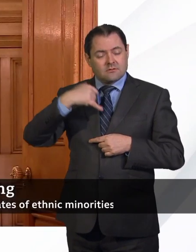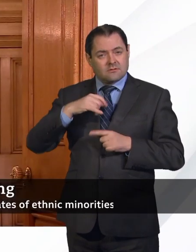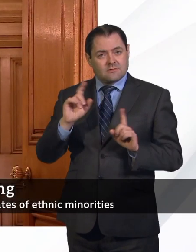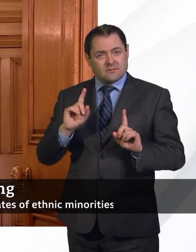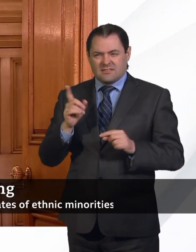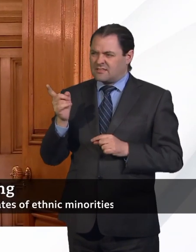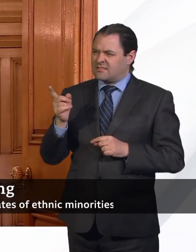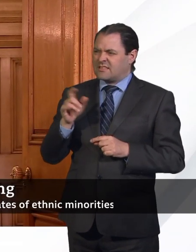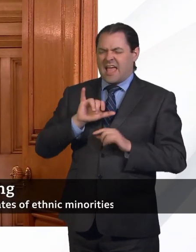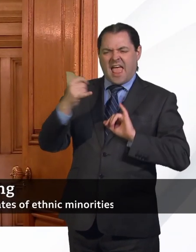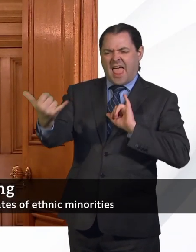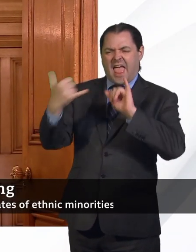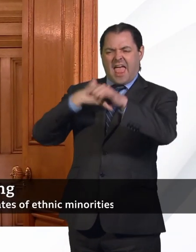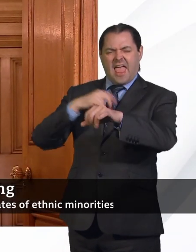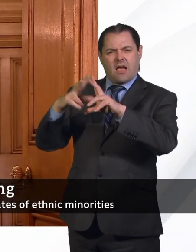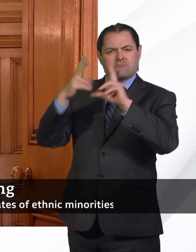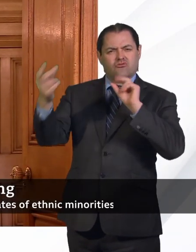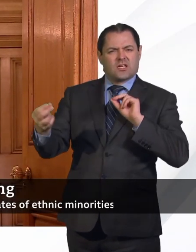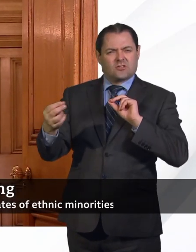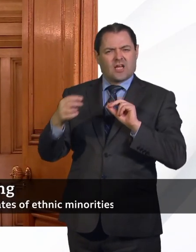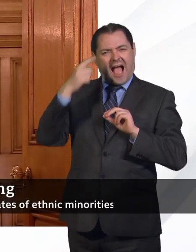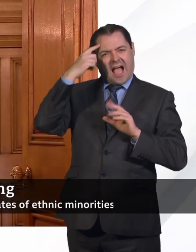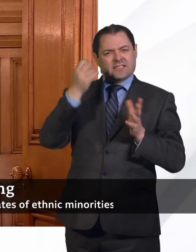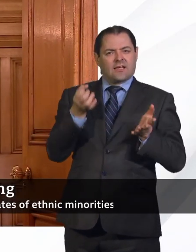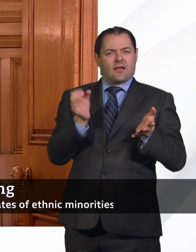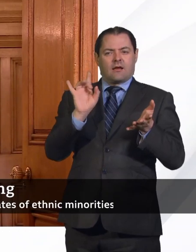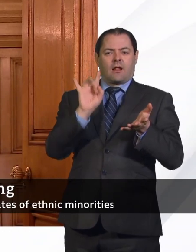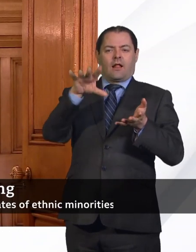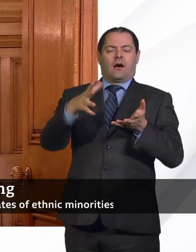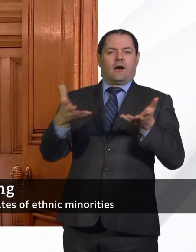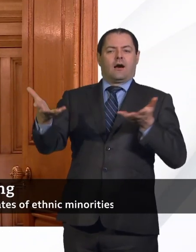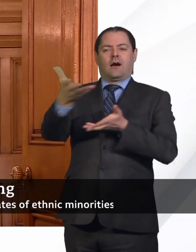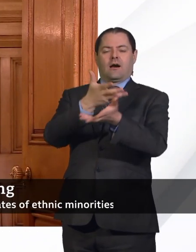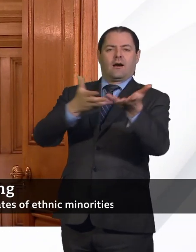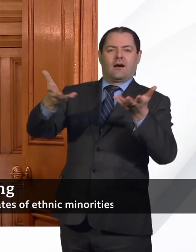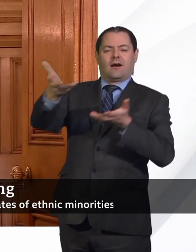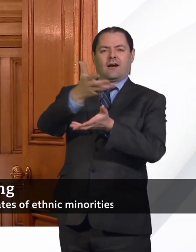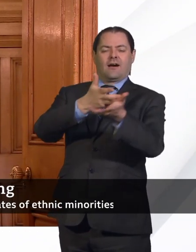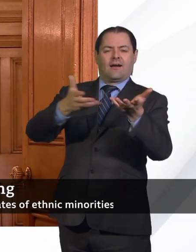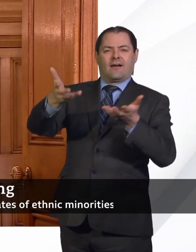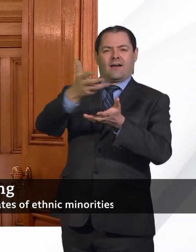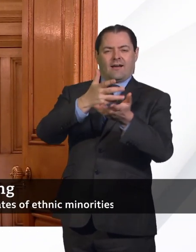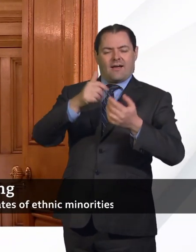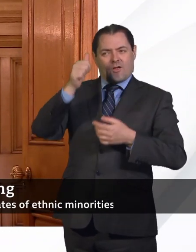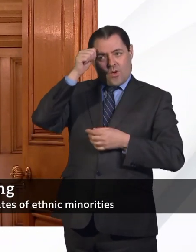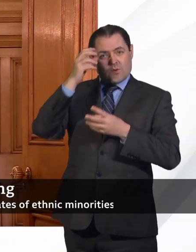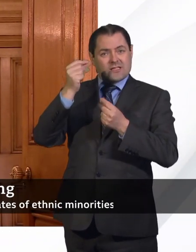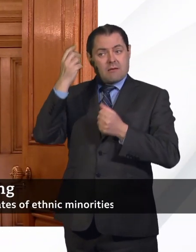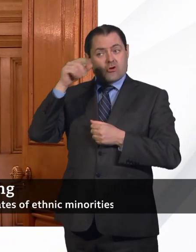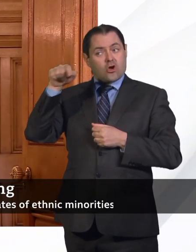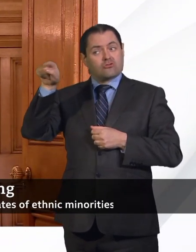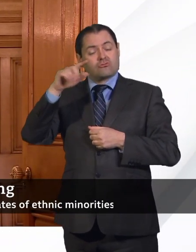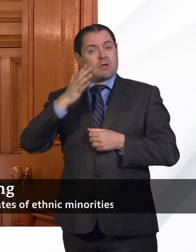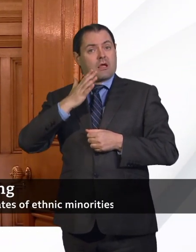air bridge idea has been floated. And I know there's been a lot of discussion about it. And I know that some countries